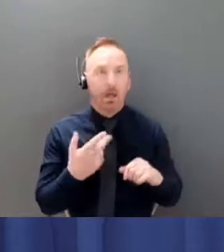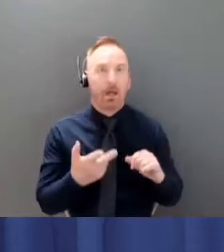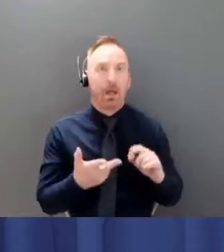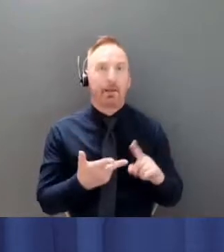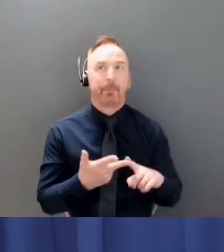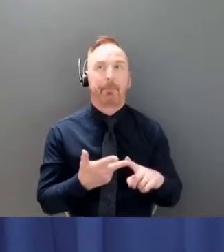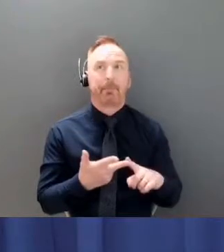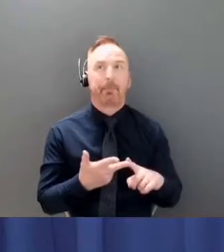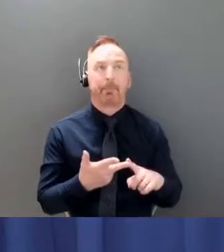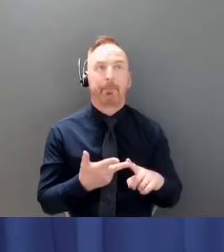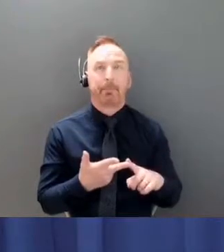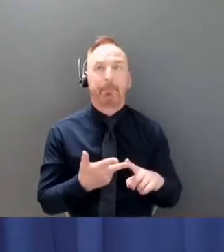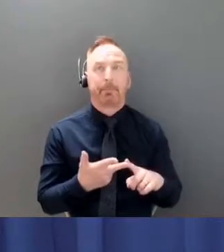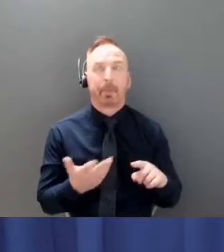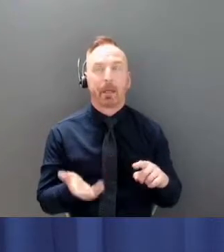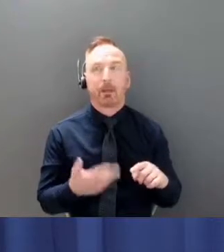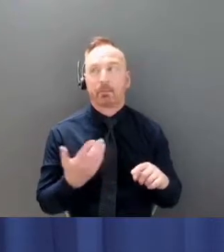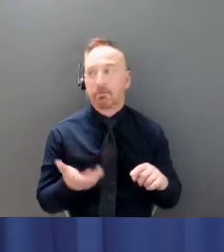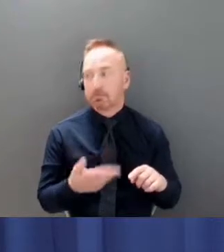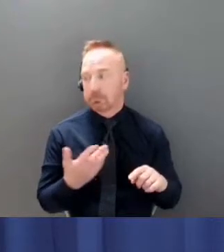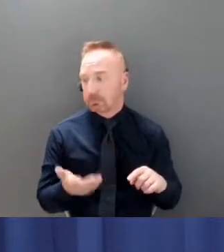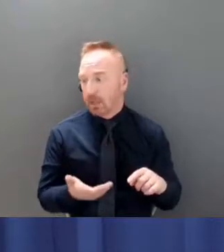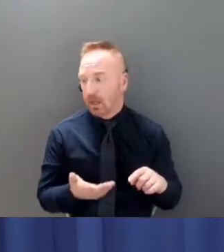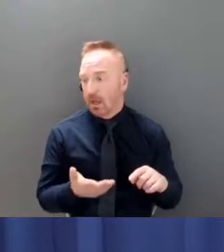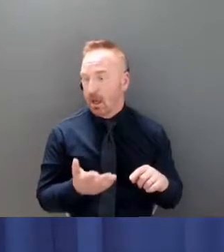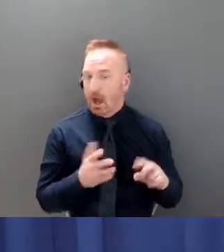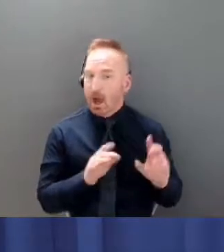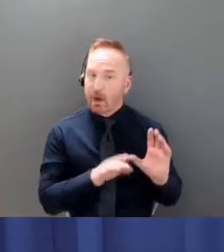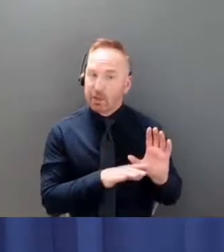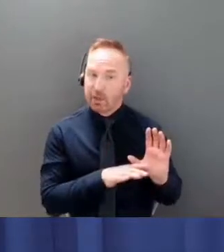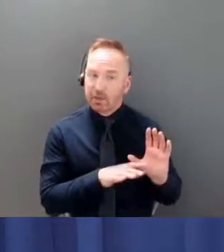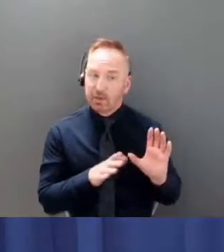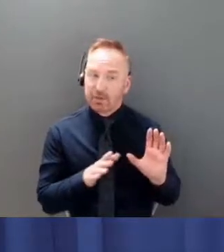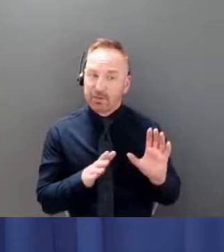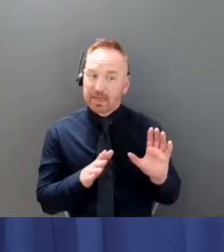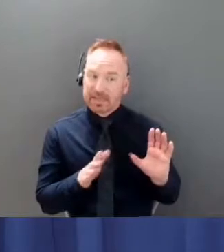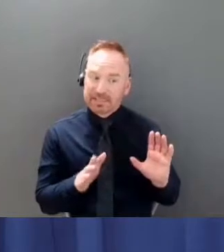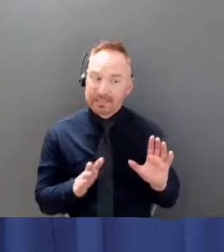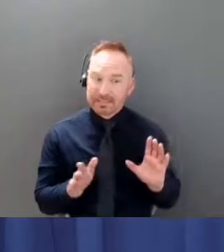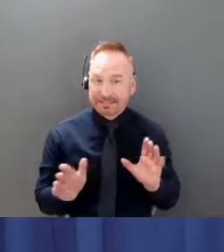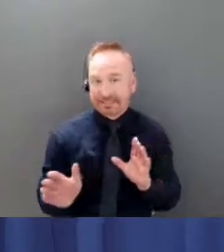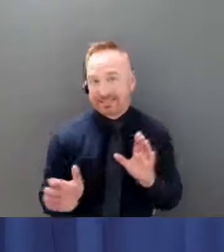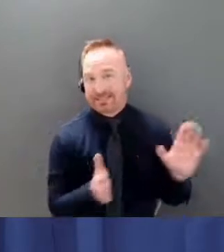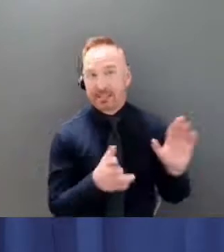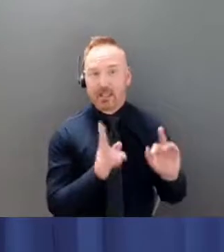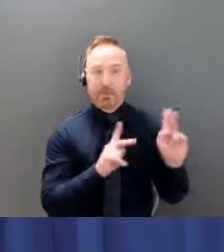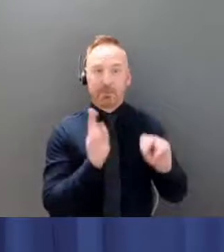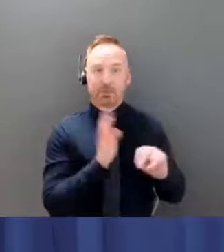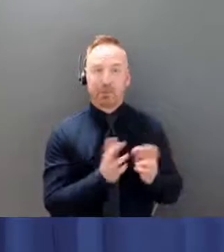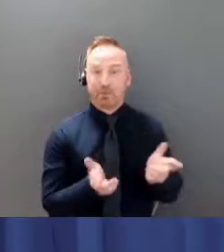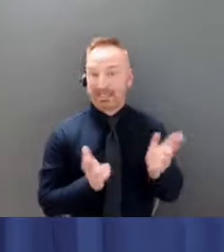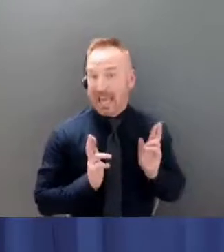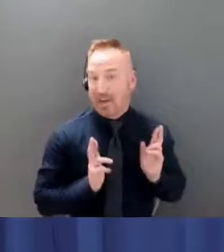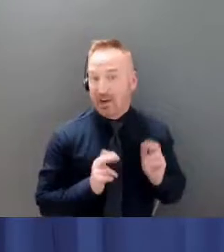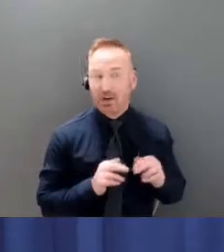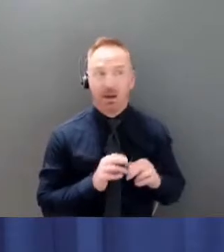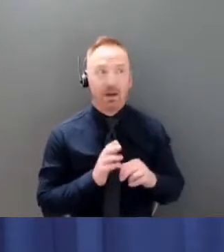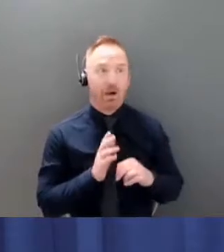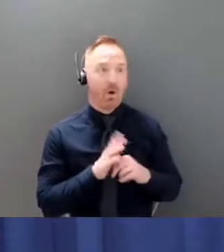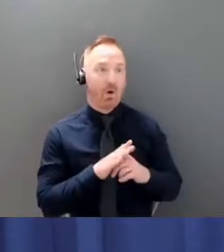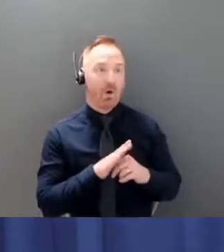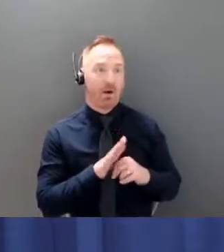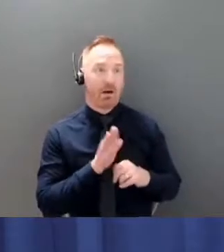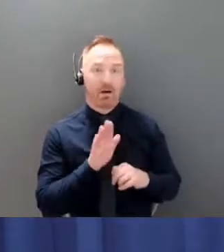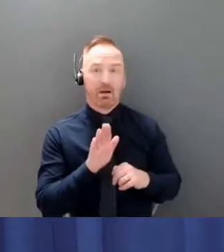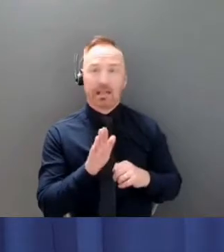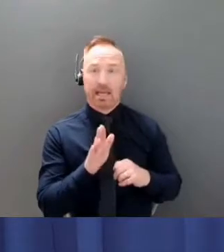retirement or cutting back on hours as a consequence of having